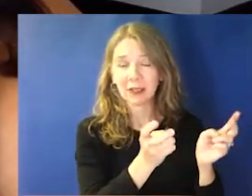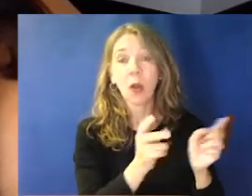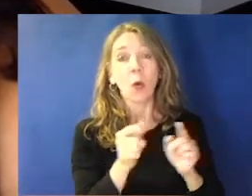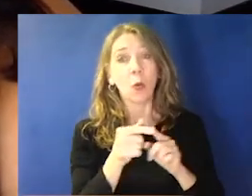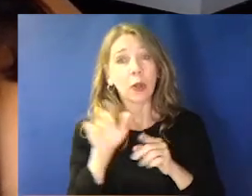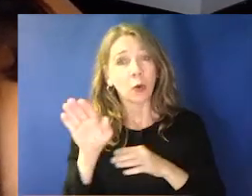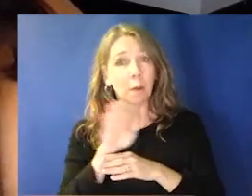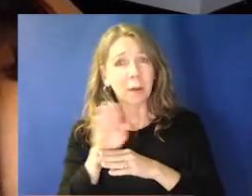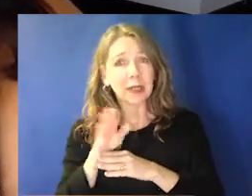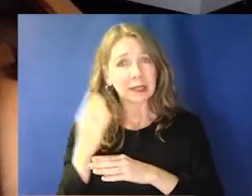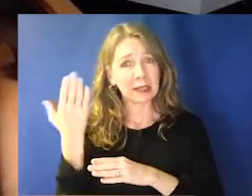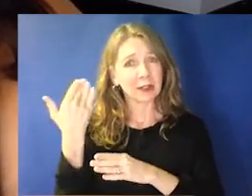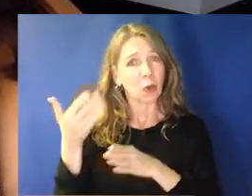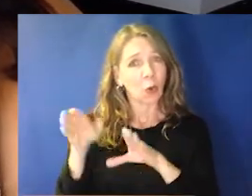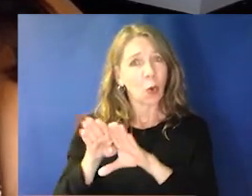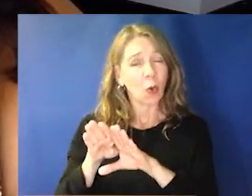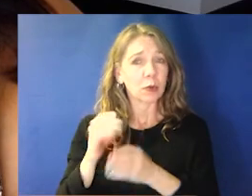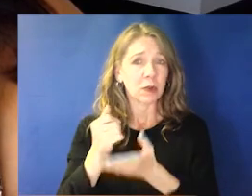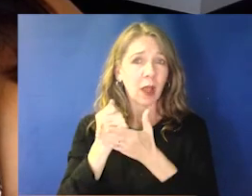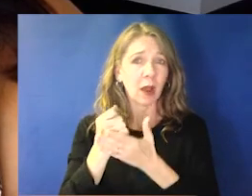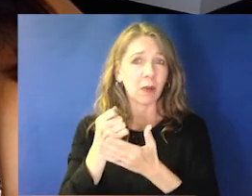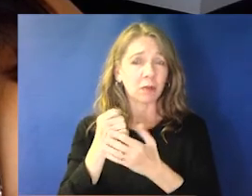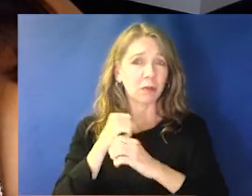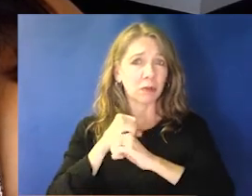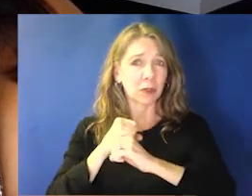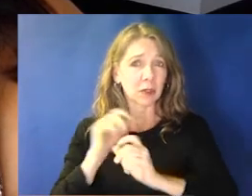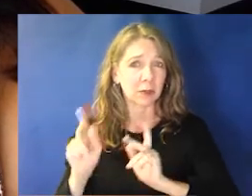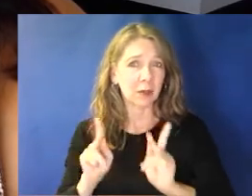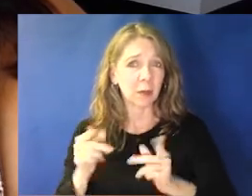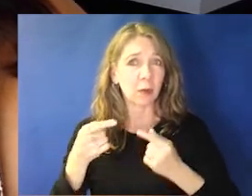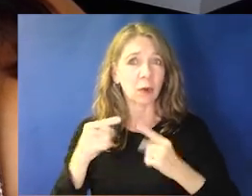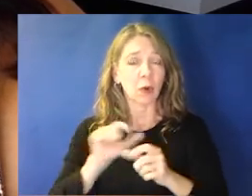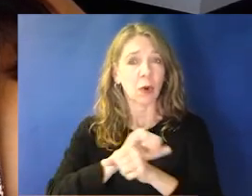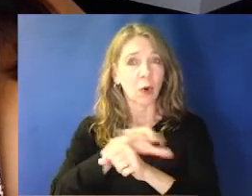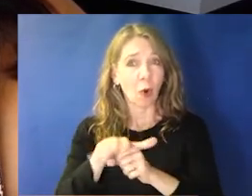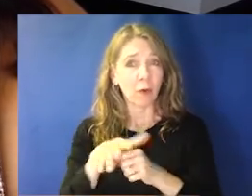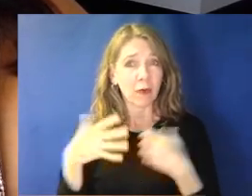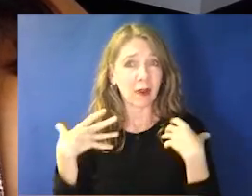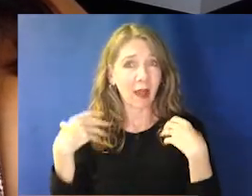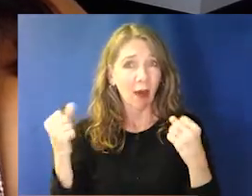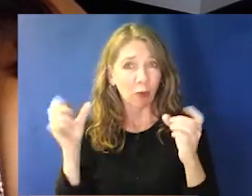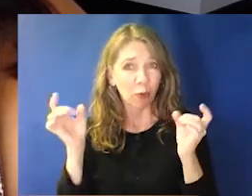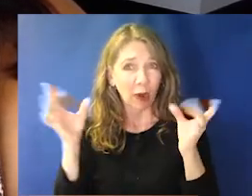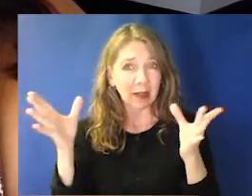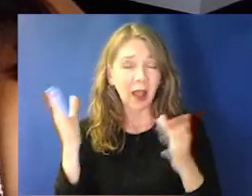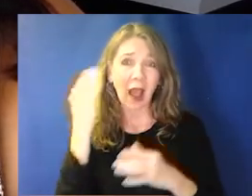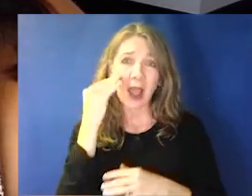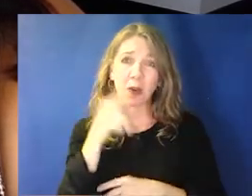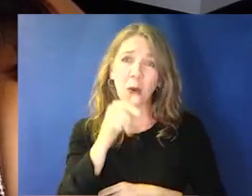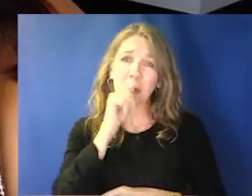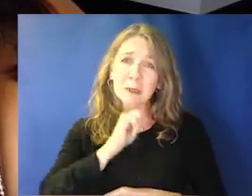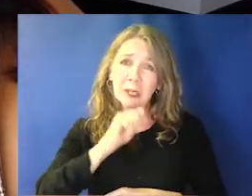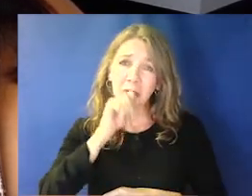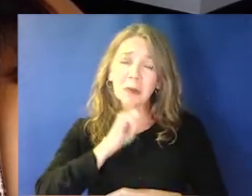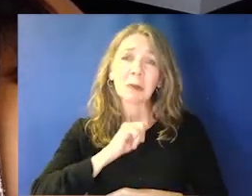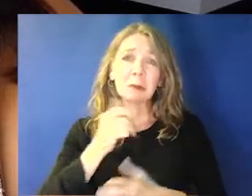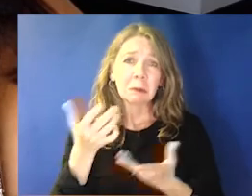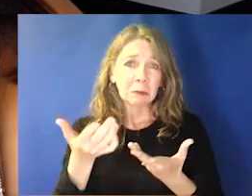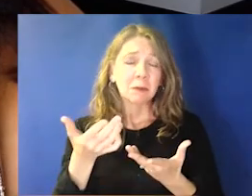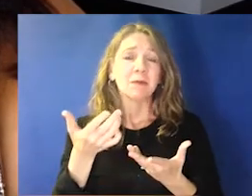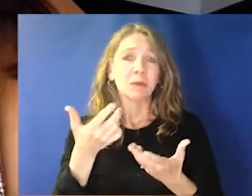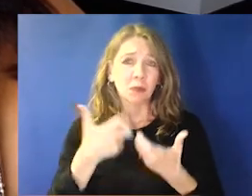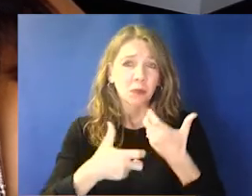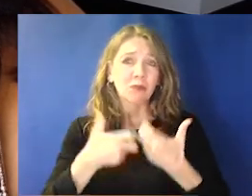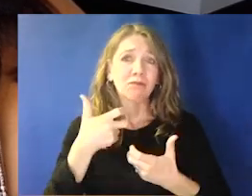was closed to help save lives during the COVID-19 health crisis, I know that you faced hardship and uncertainty.